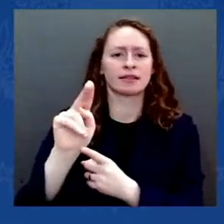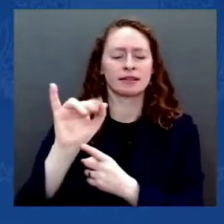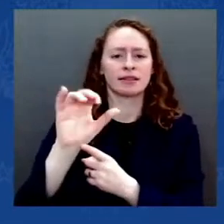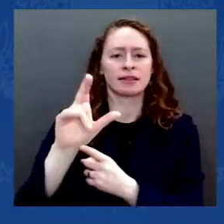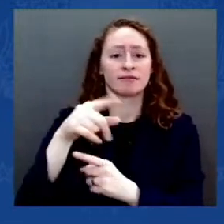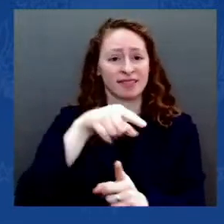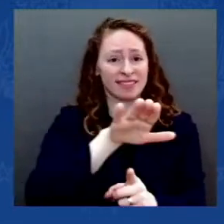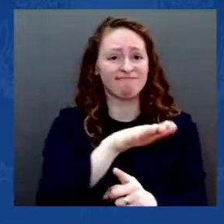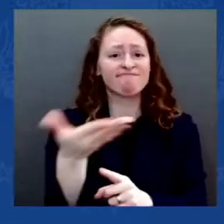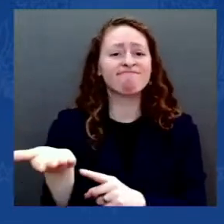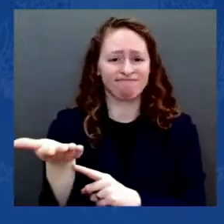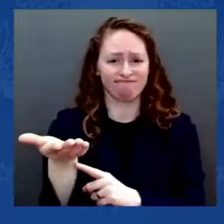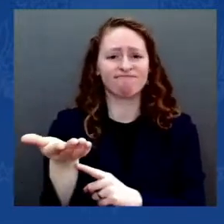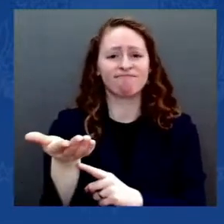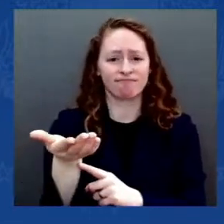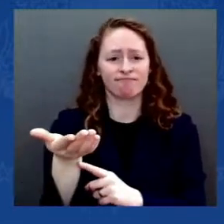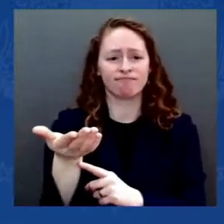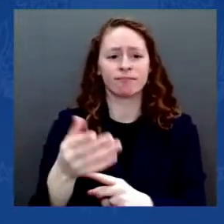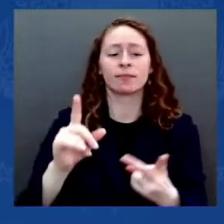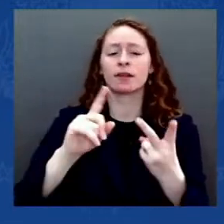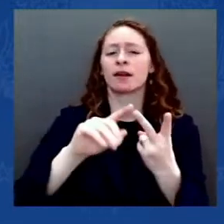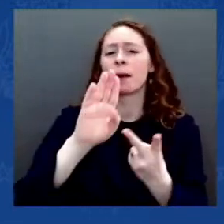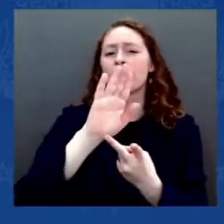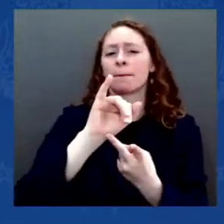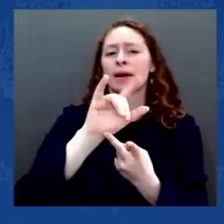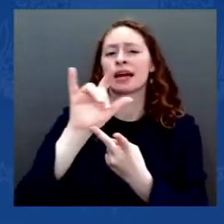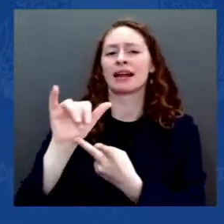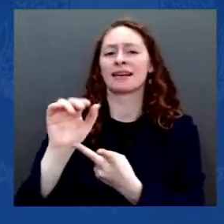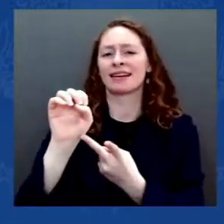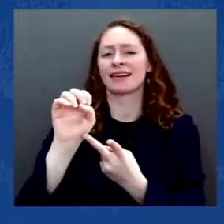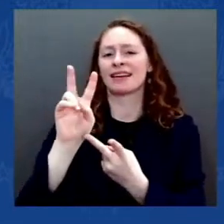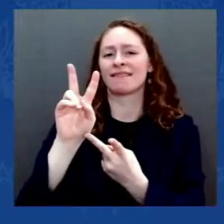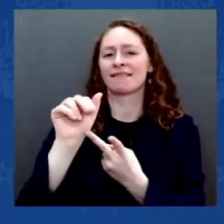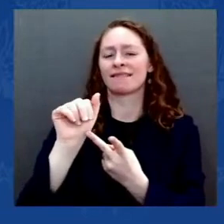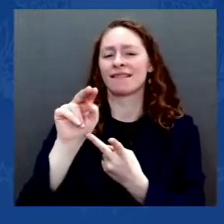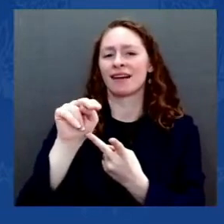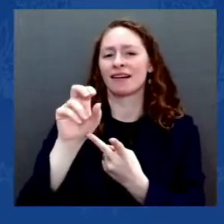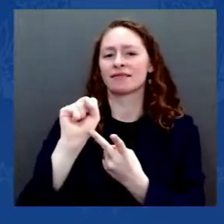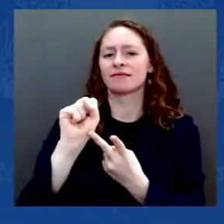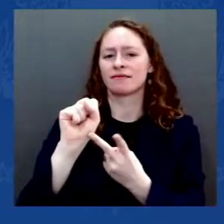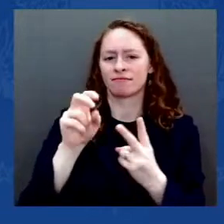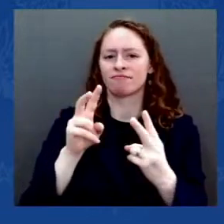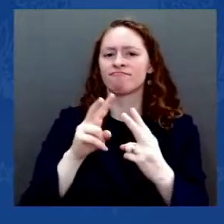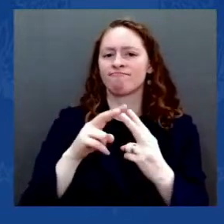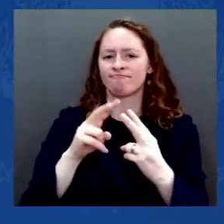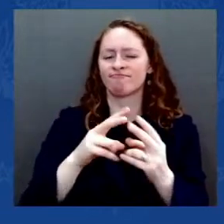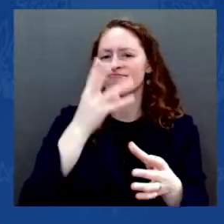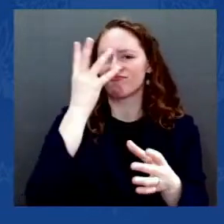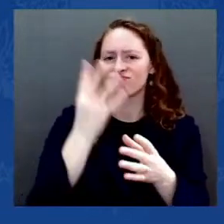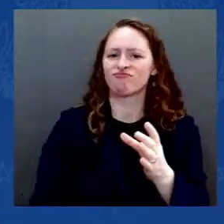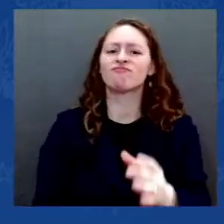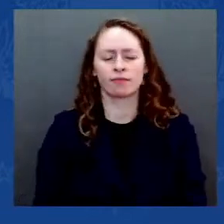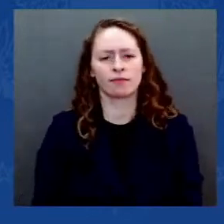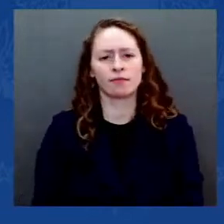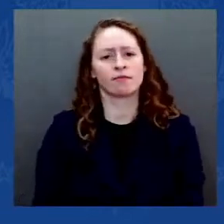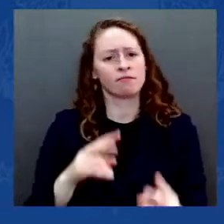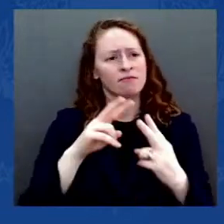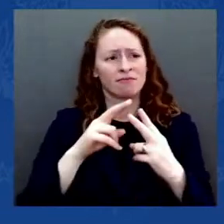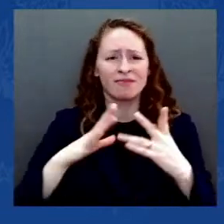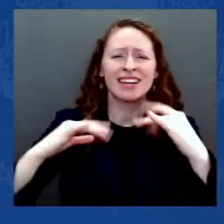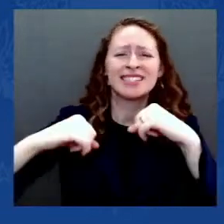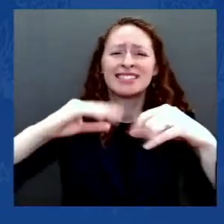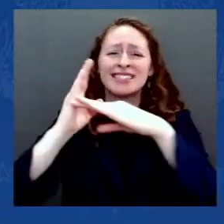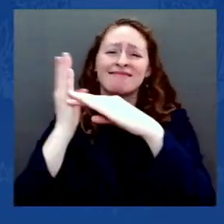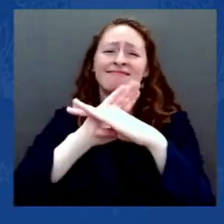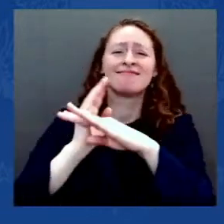who lost his life defending this Capitol as well. We think about the others who lost their lives and were injured and everyone living with